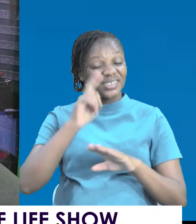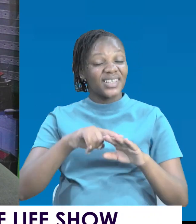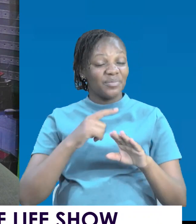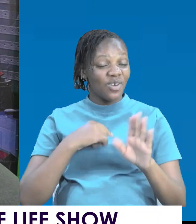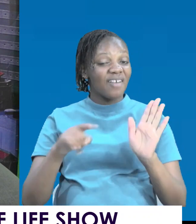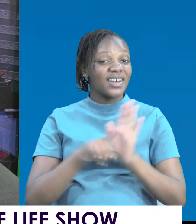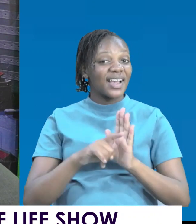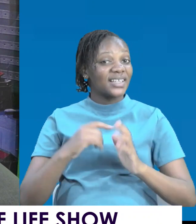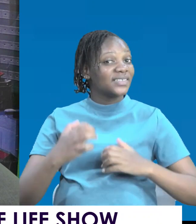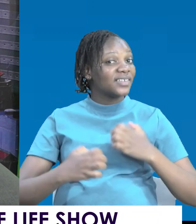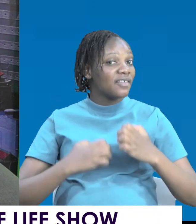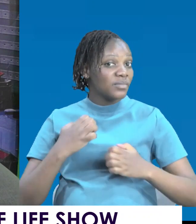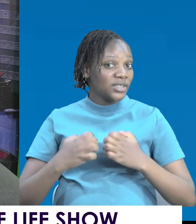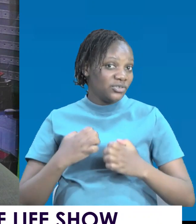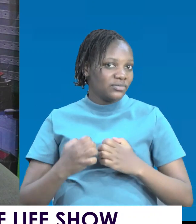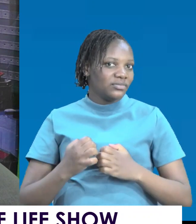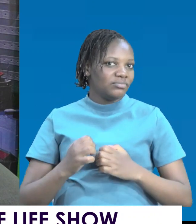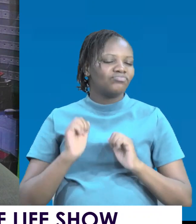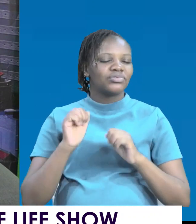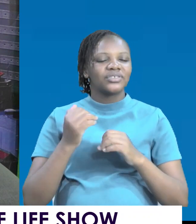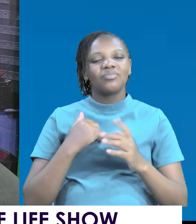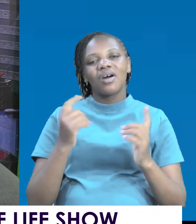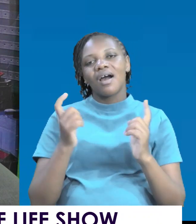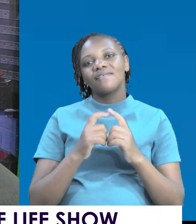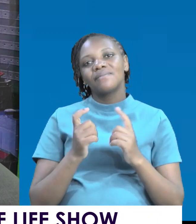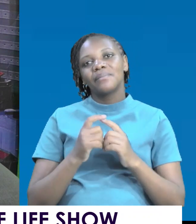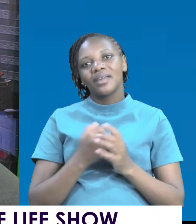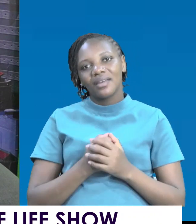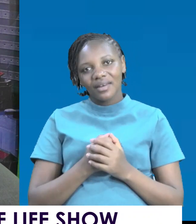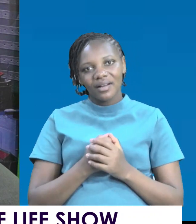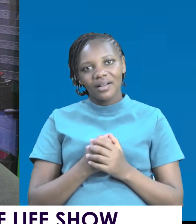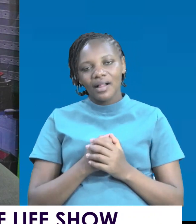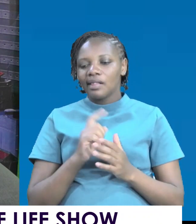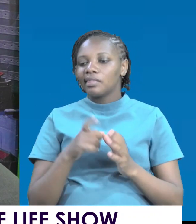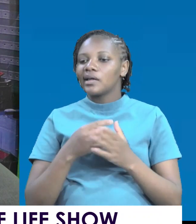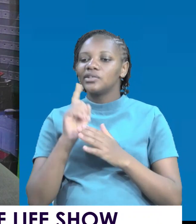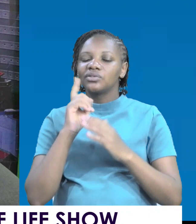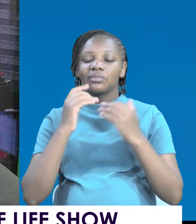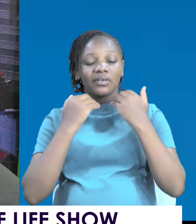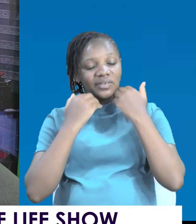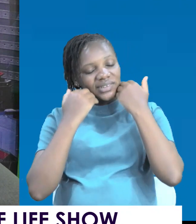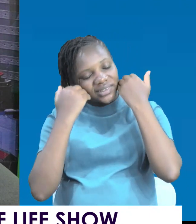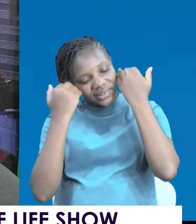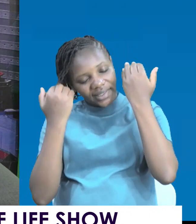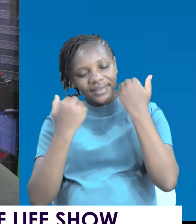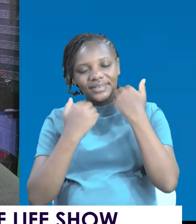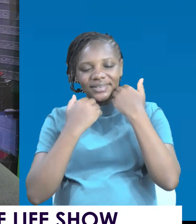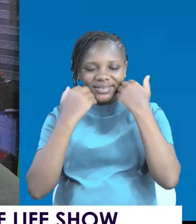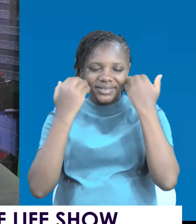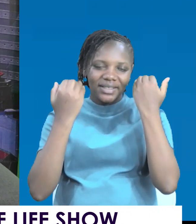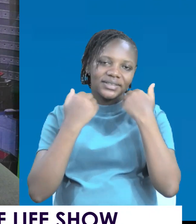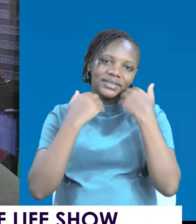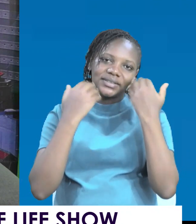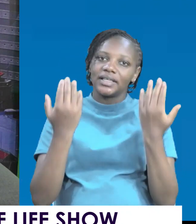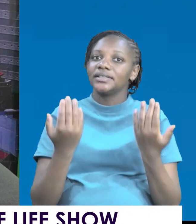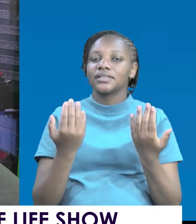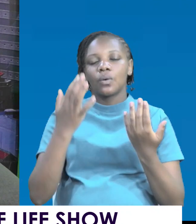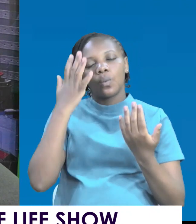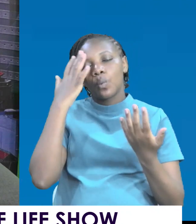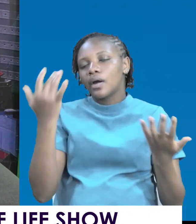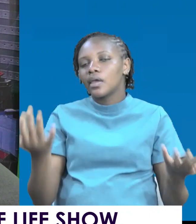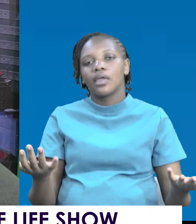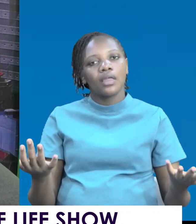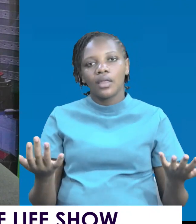you will face the pain. Tomorrow you will be taking painkillers or you will be trying to heal yourself. Suffering